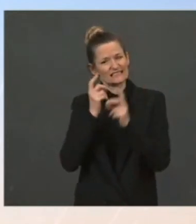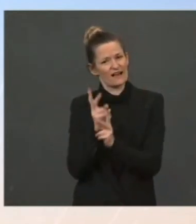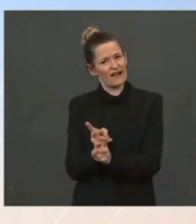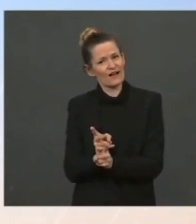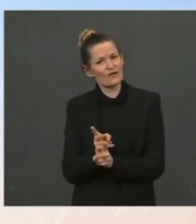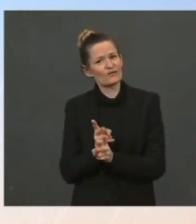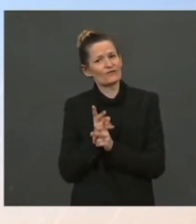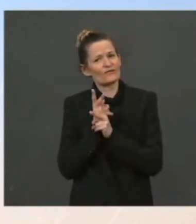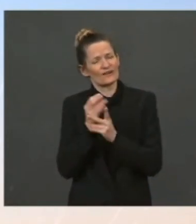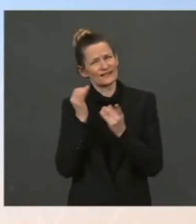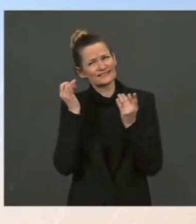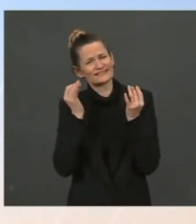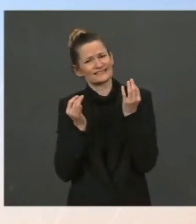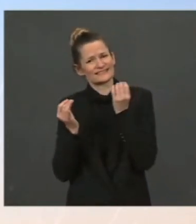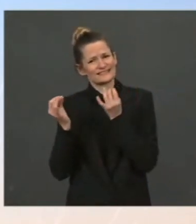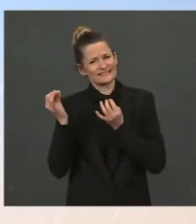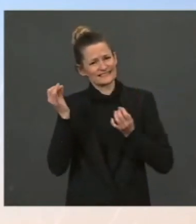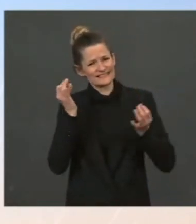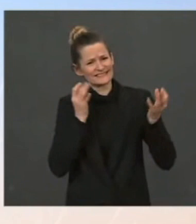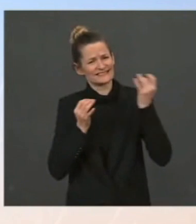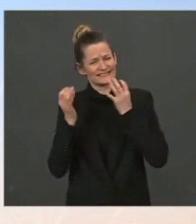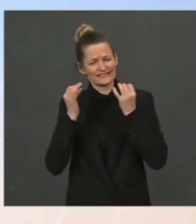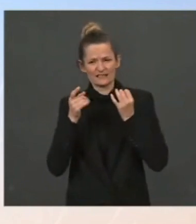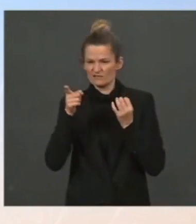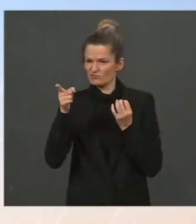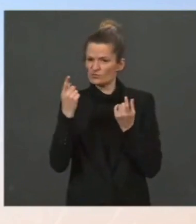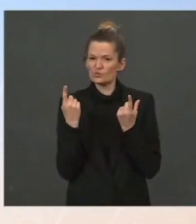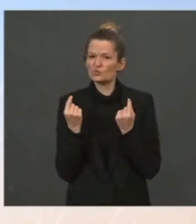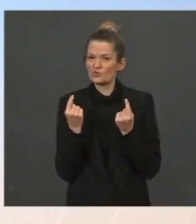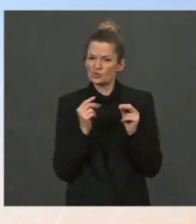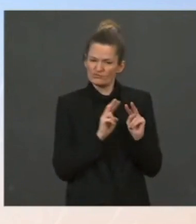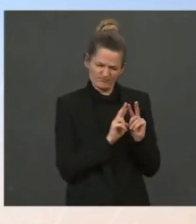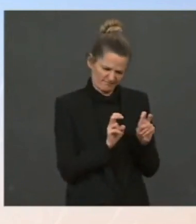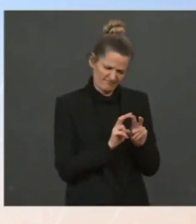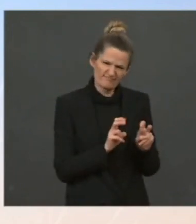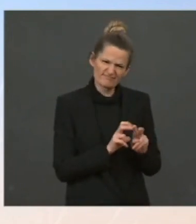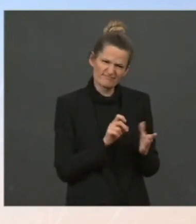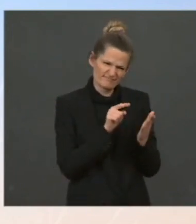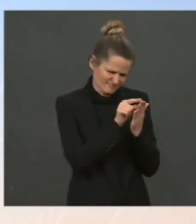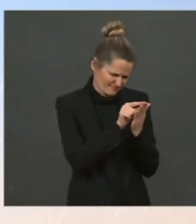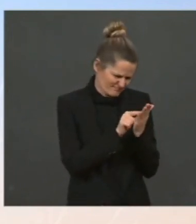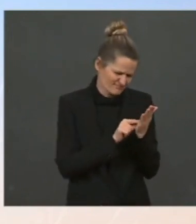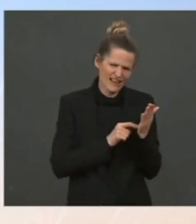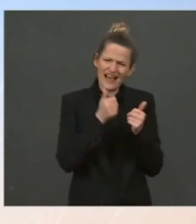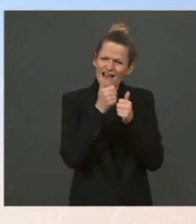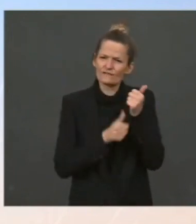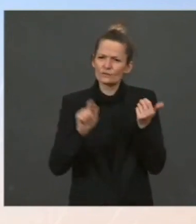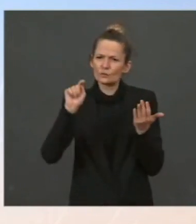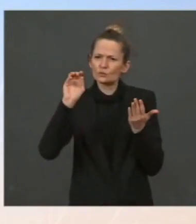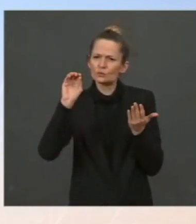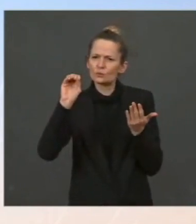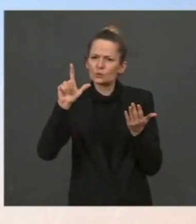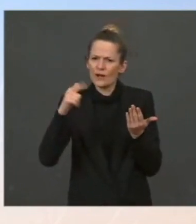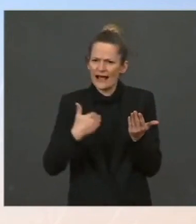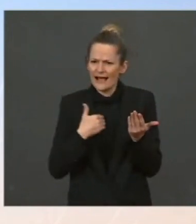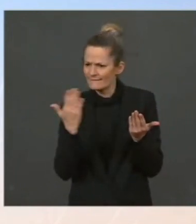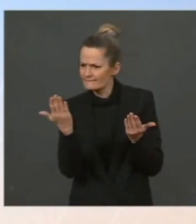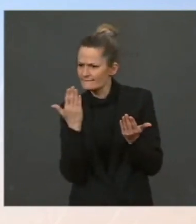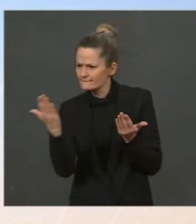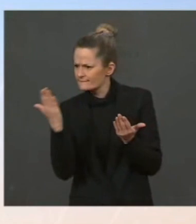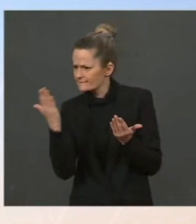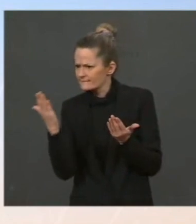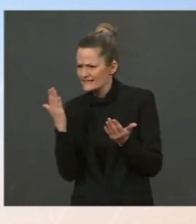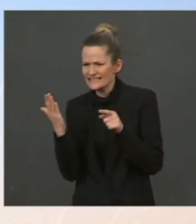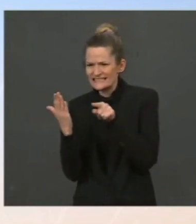we've looked at every angle of what the tools are to him. He feels so strongly that all Americans are feeling the